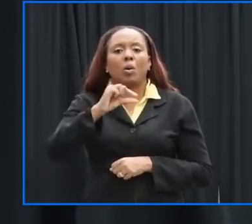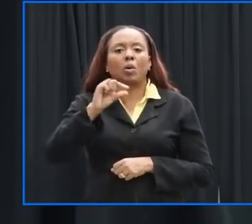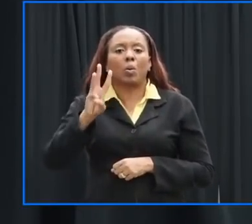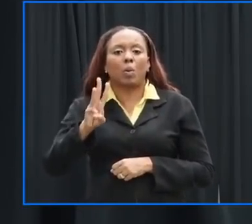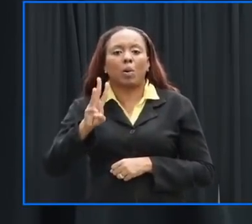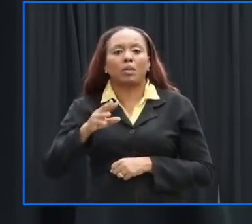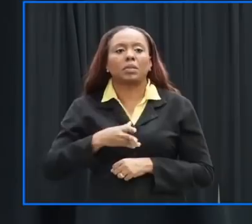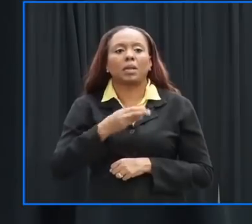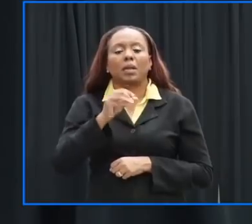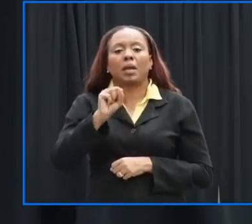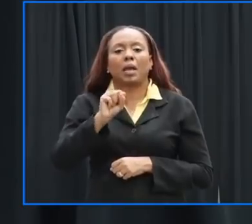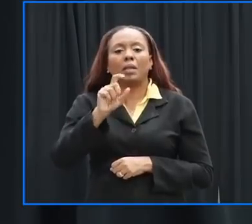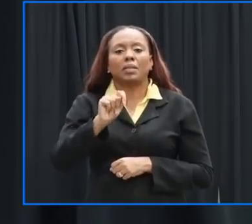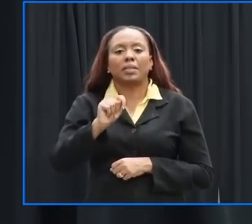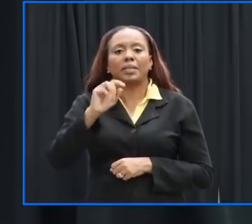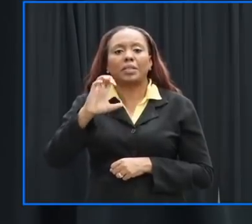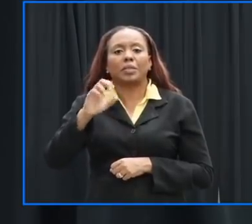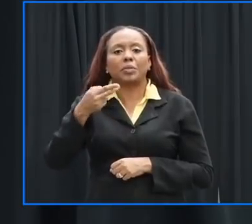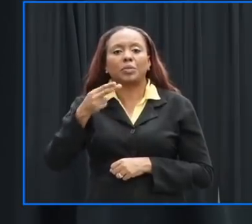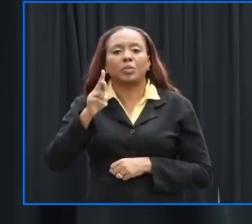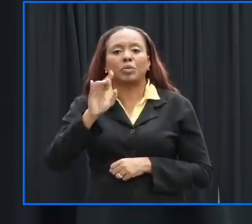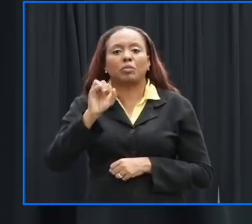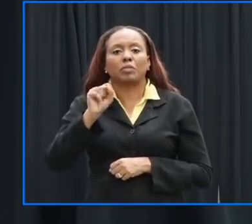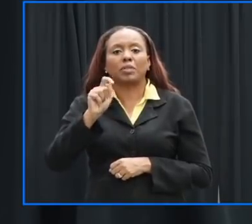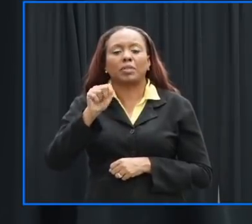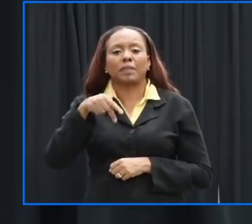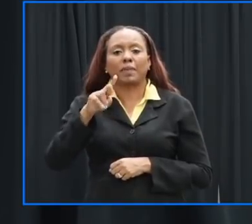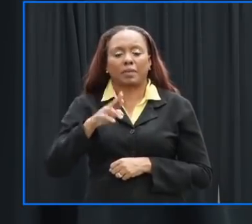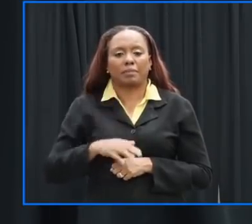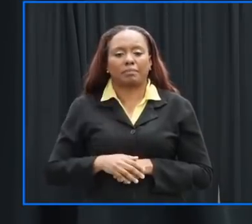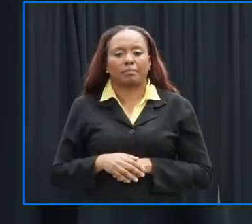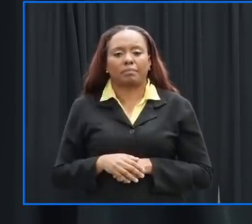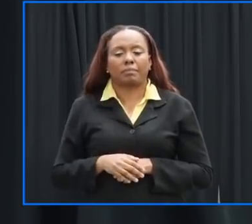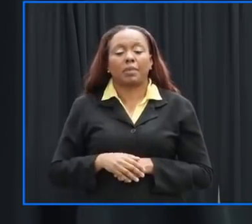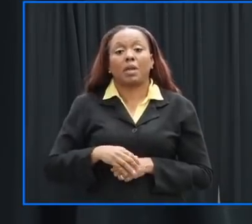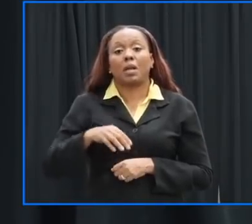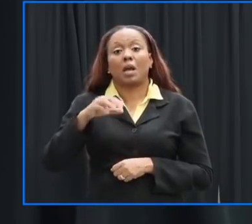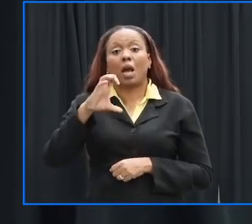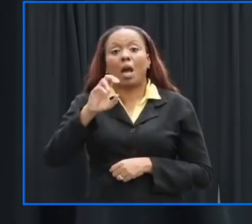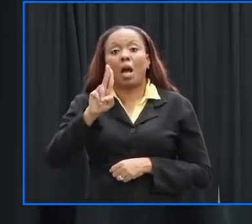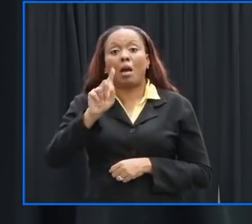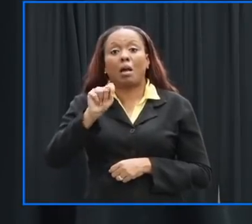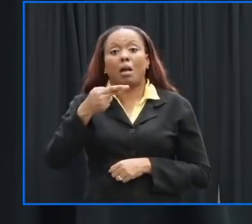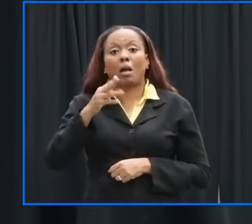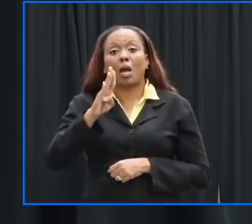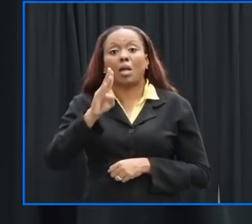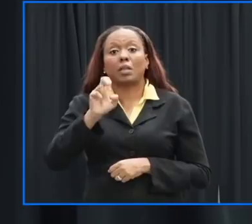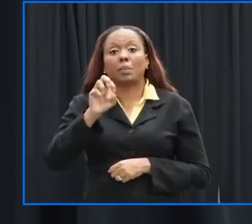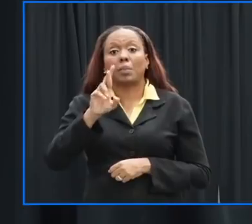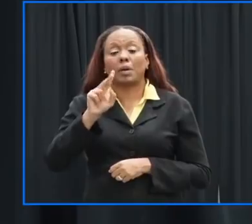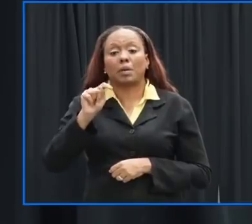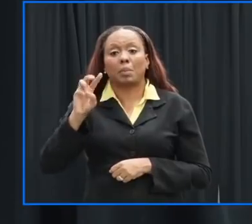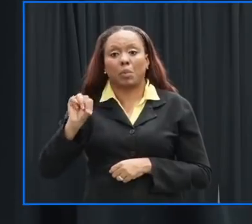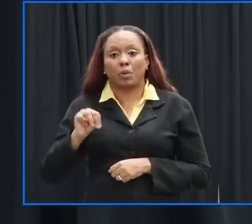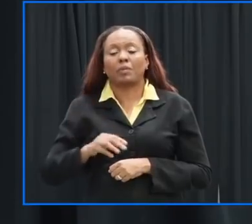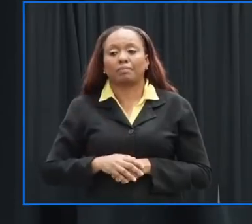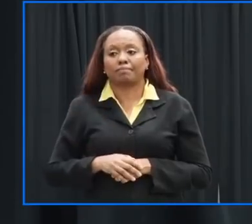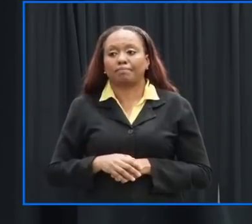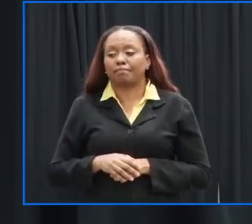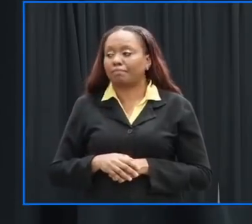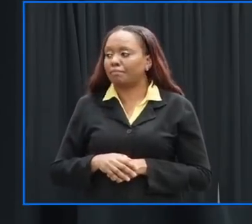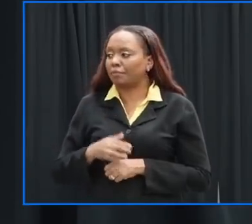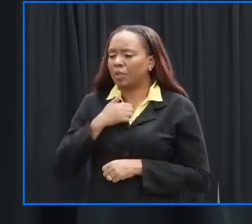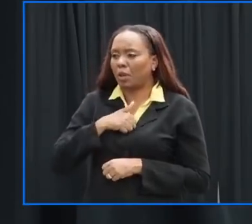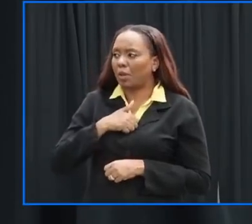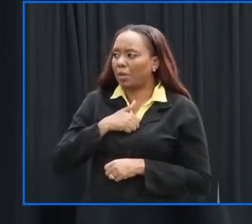primary and saint christopher primary in saint george we have cuthbert moore primary gordon greenish sorry